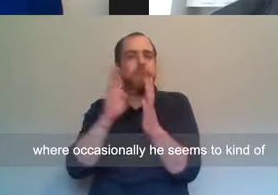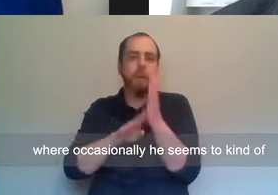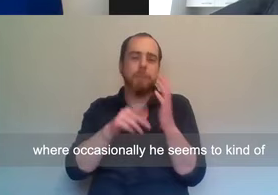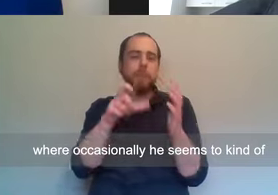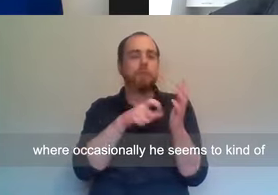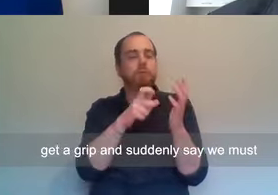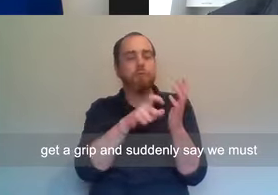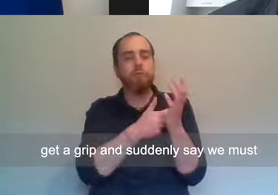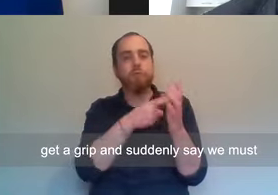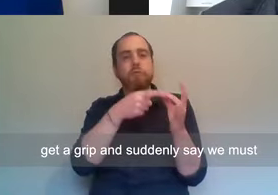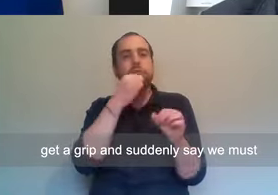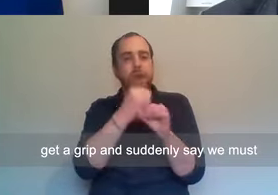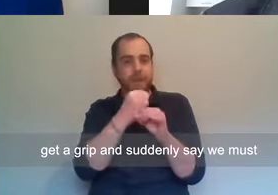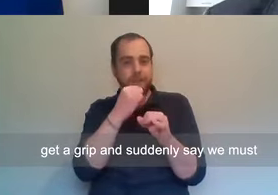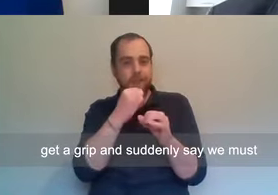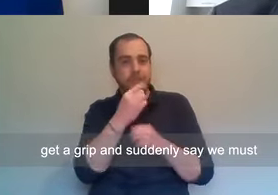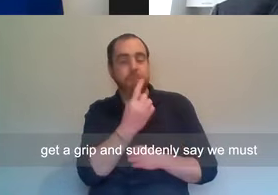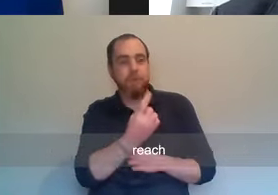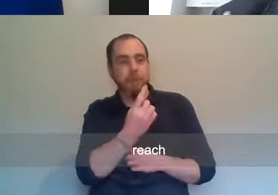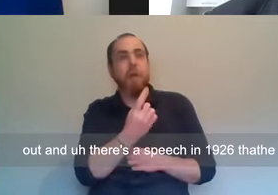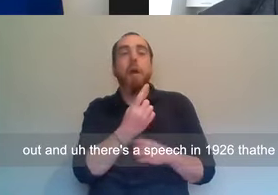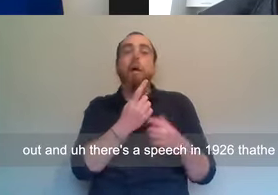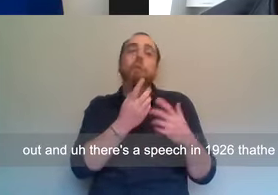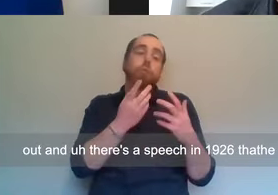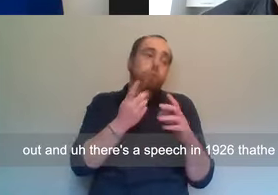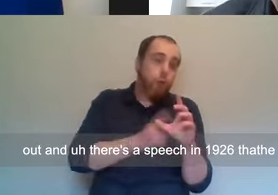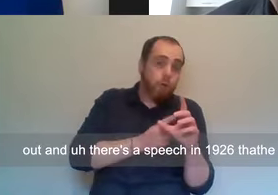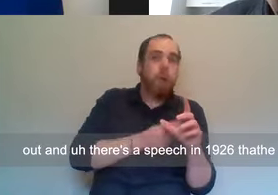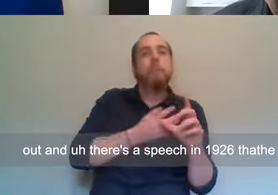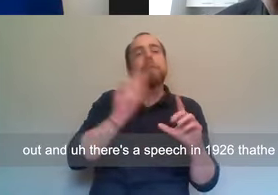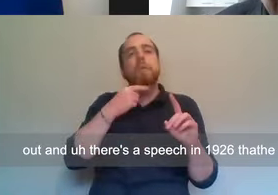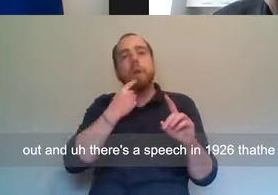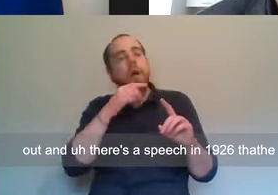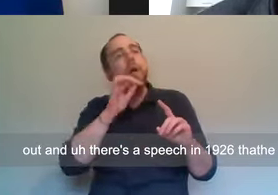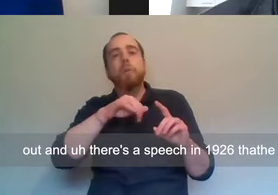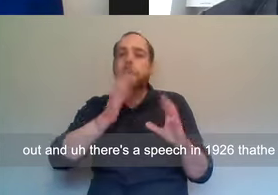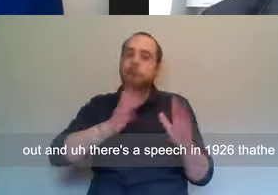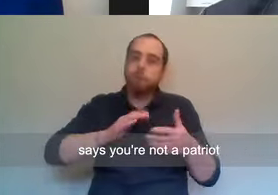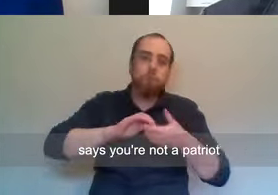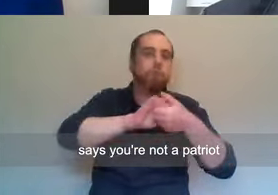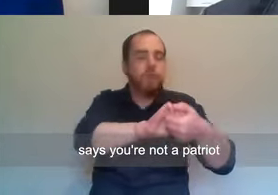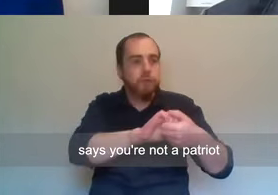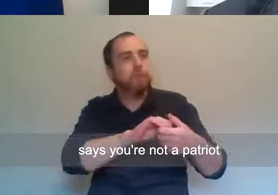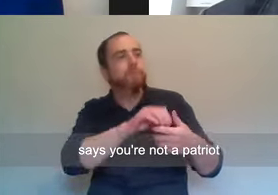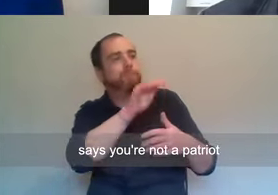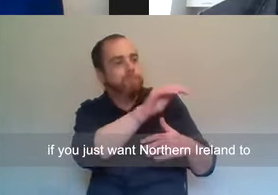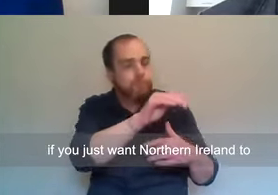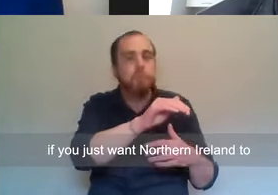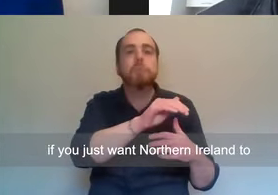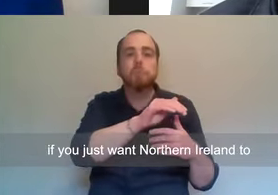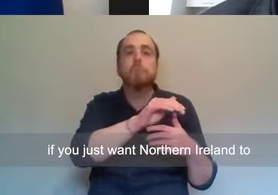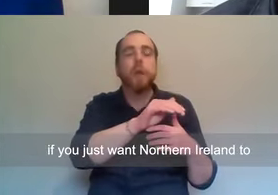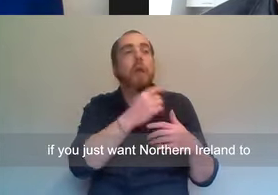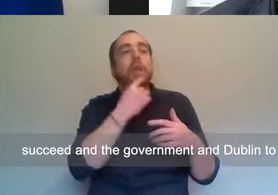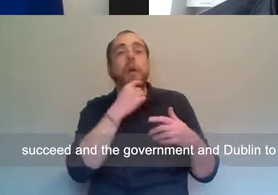seems to kind of get a grip and suddenly say we must reach out. And there's a speech in 1986, he says, you're not a patriot